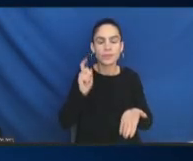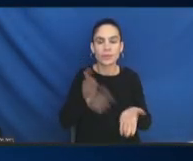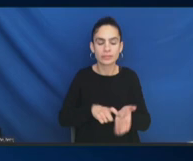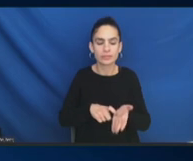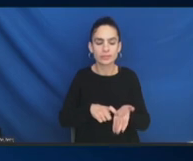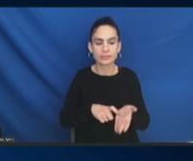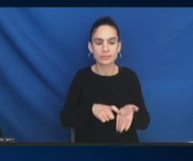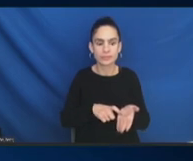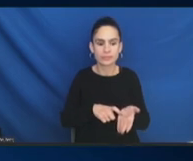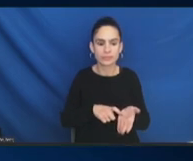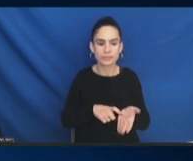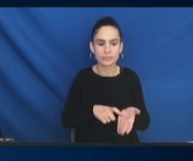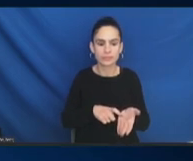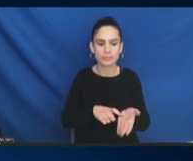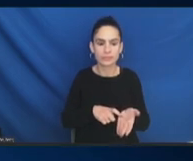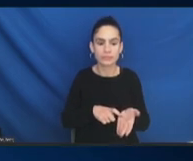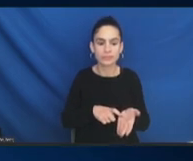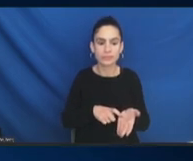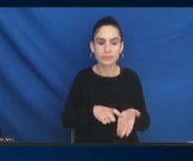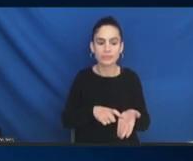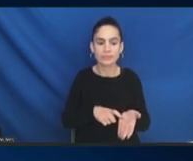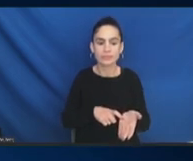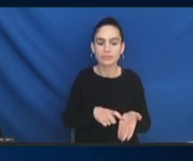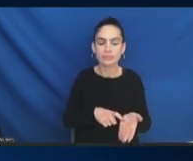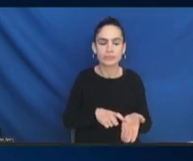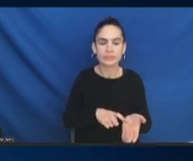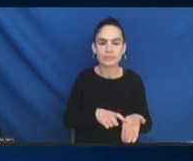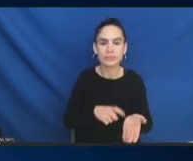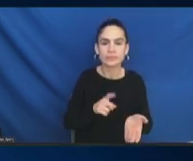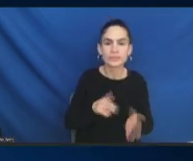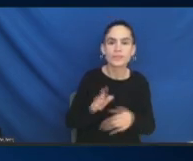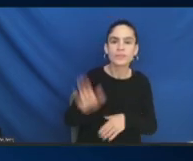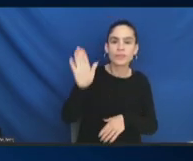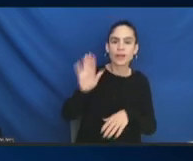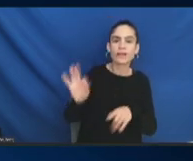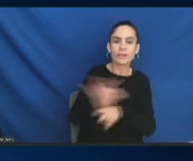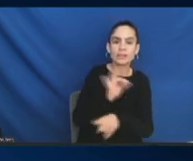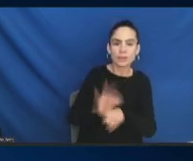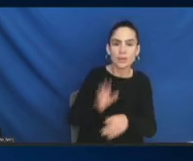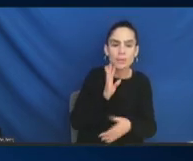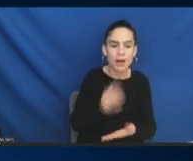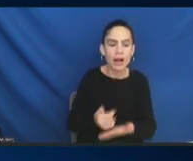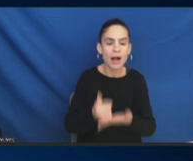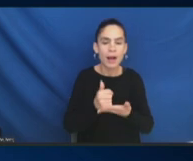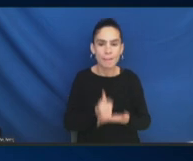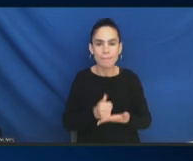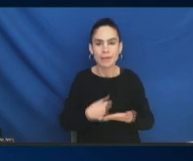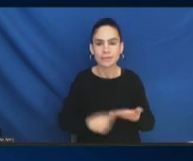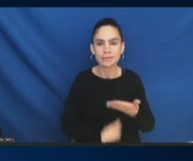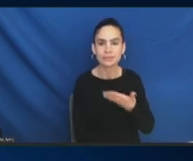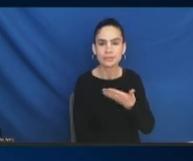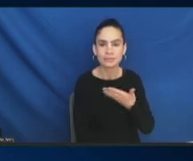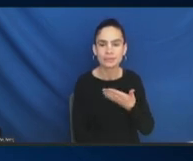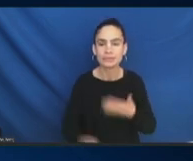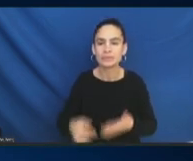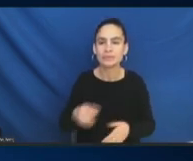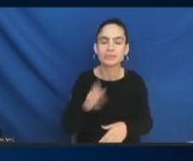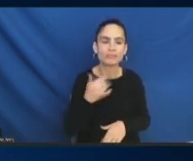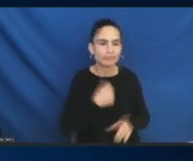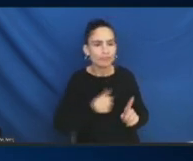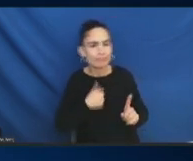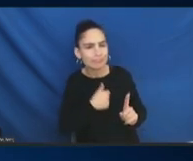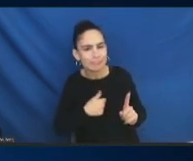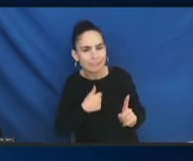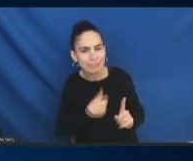your raise hand function, it just helps me collect all the information. apologize. Data disaggregation?